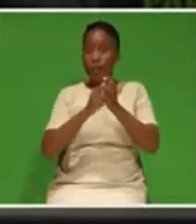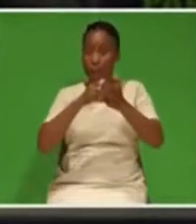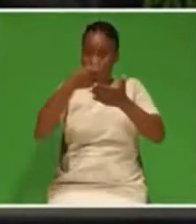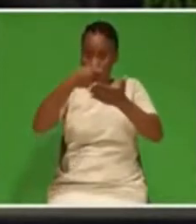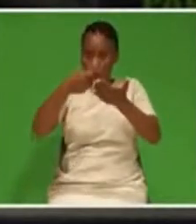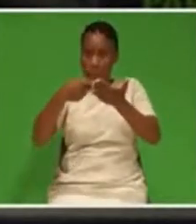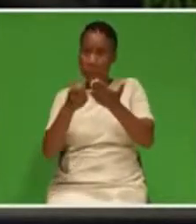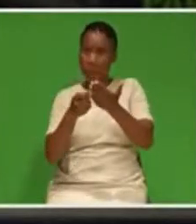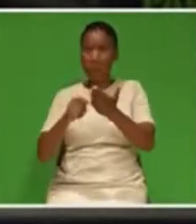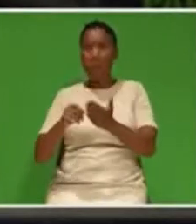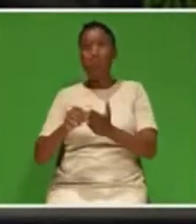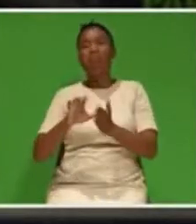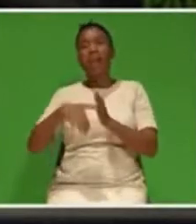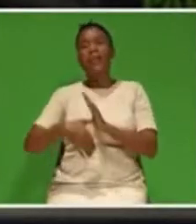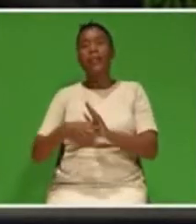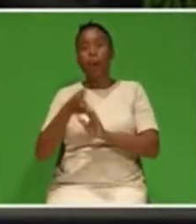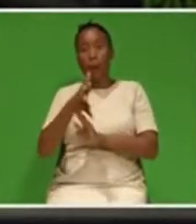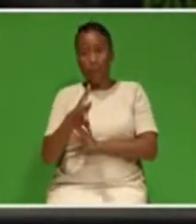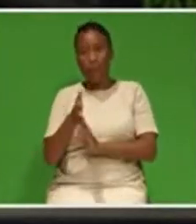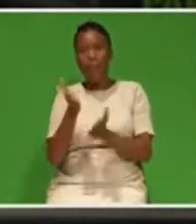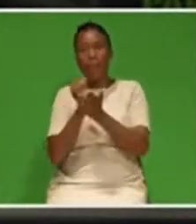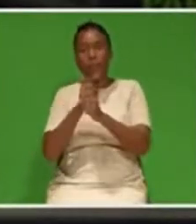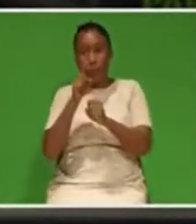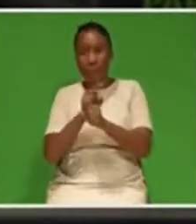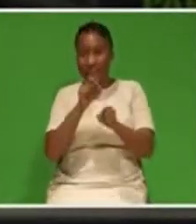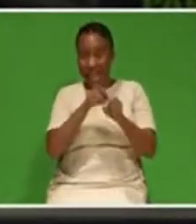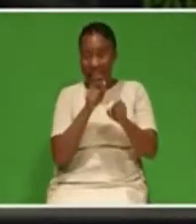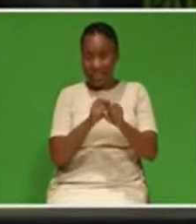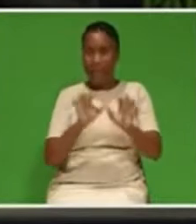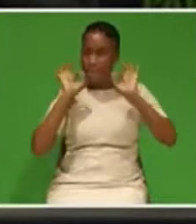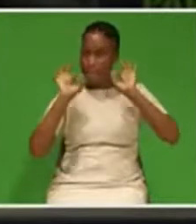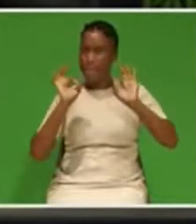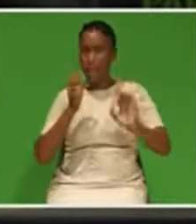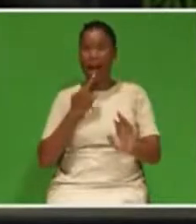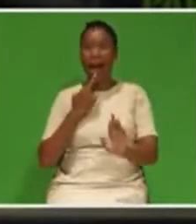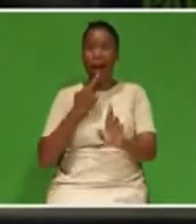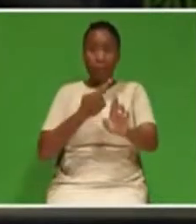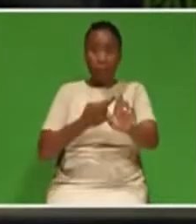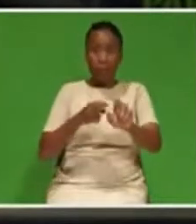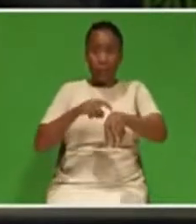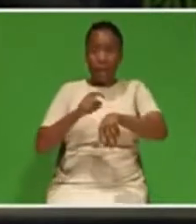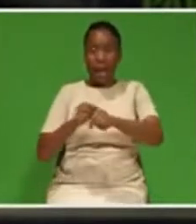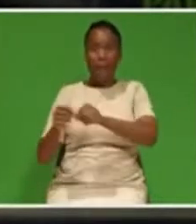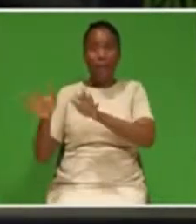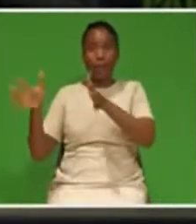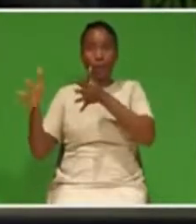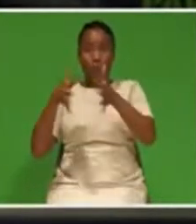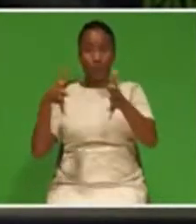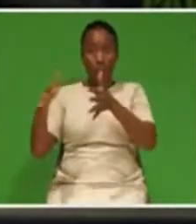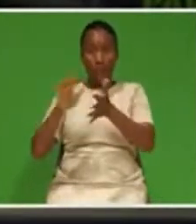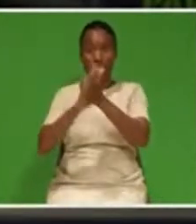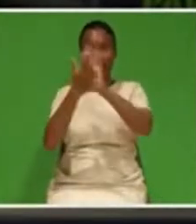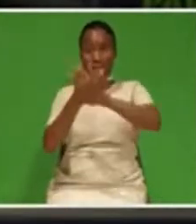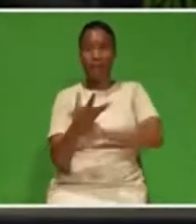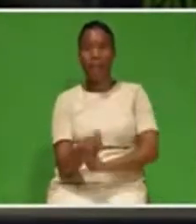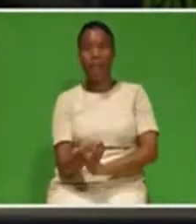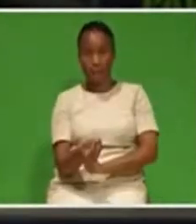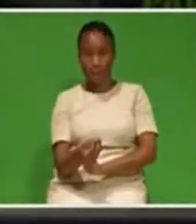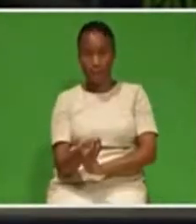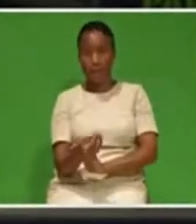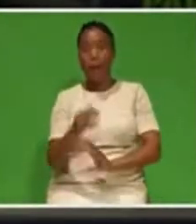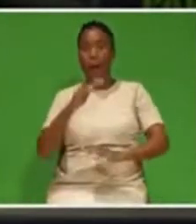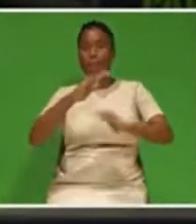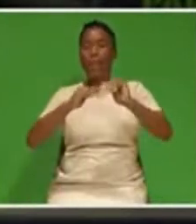equipped to respond to floods and other natural disasters going forward. Building beyond the